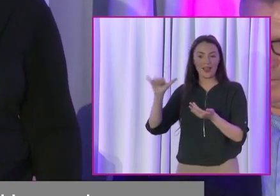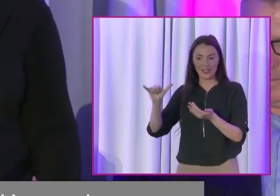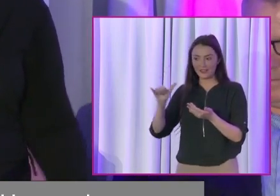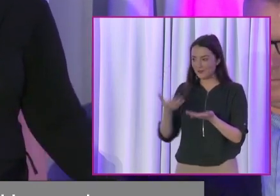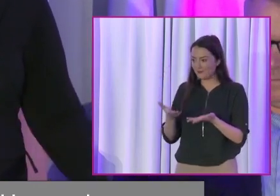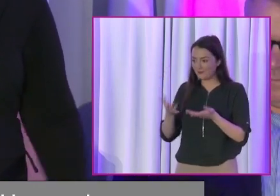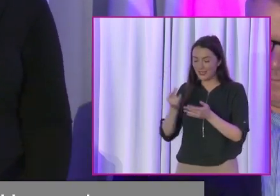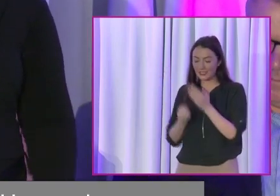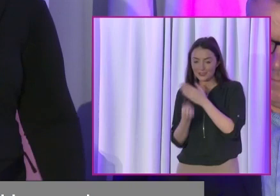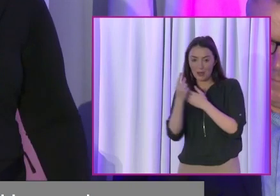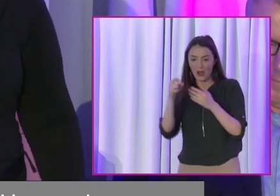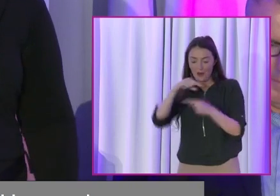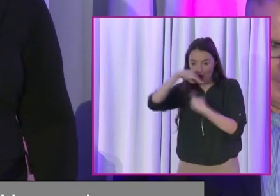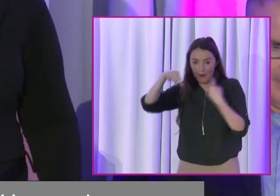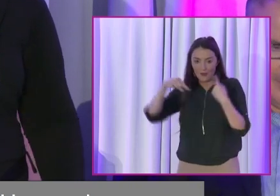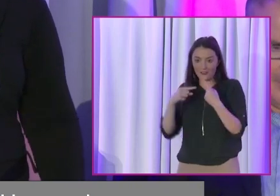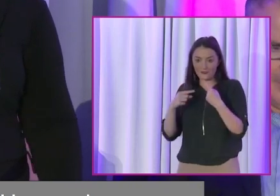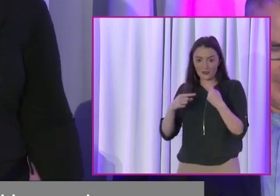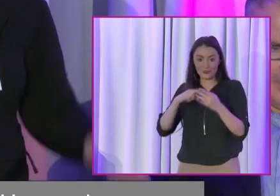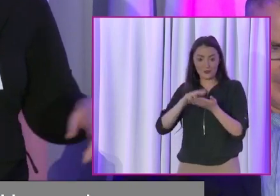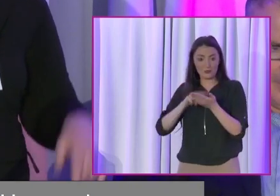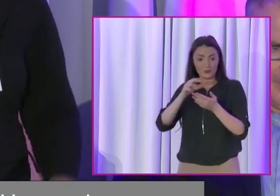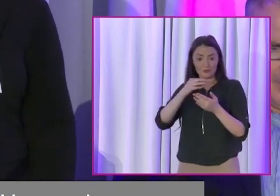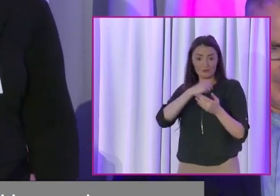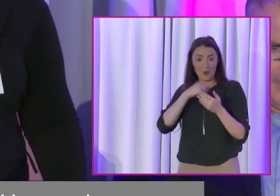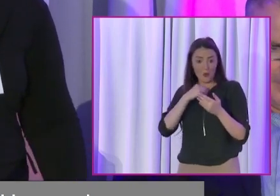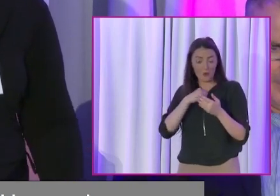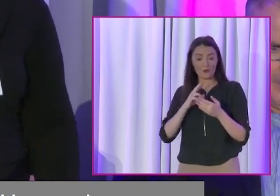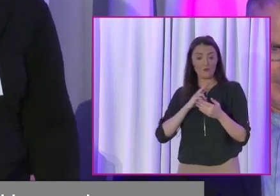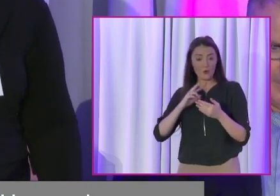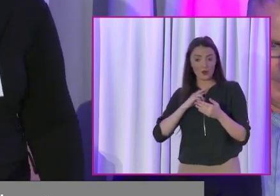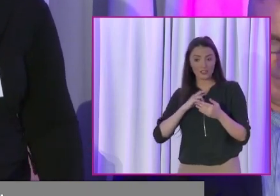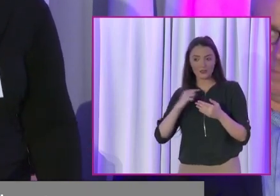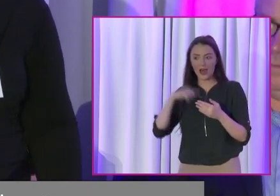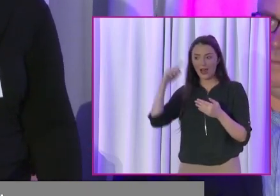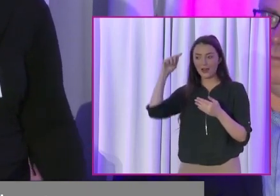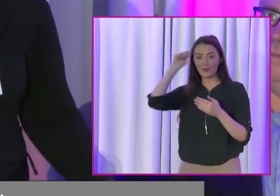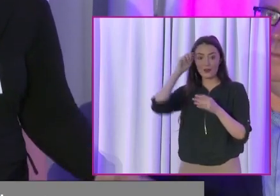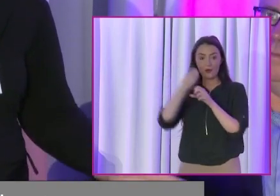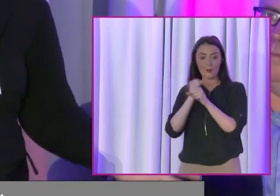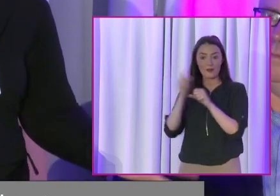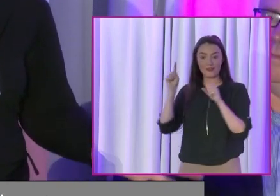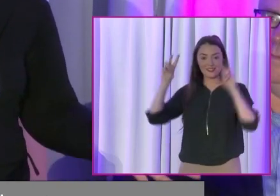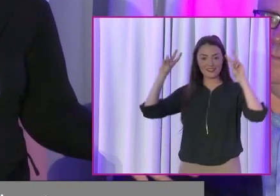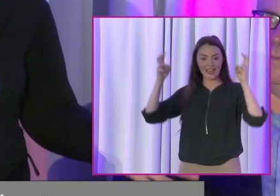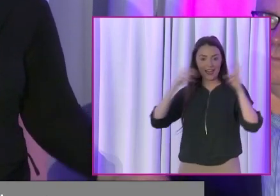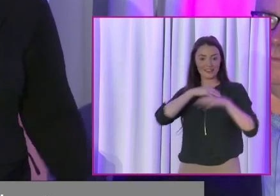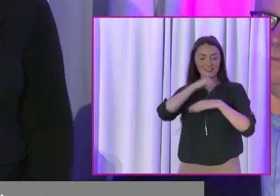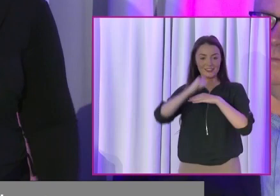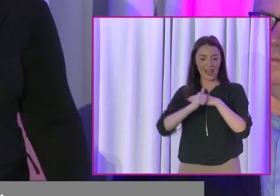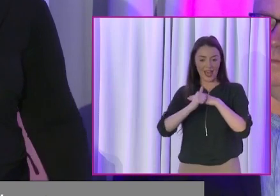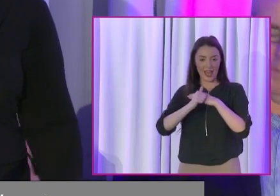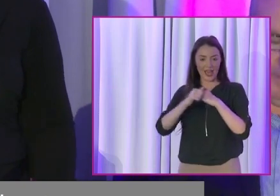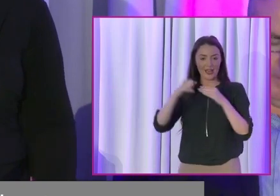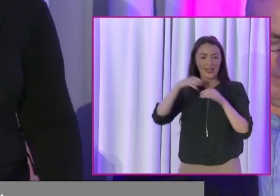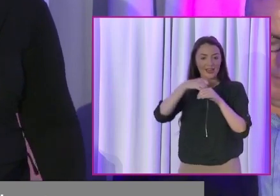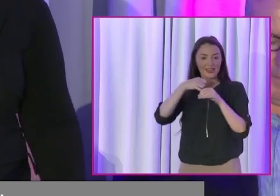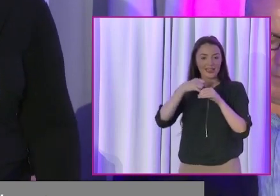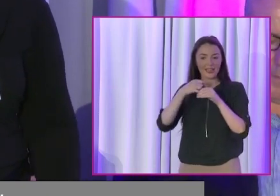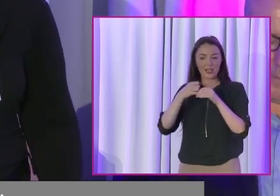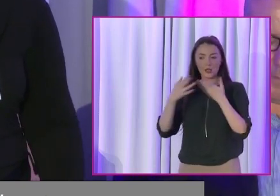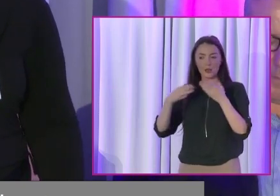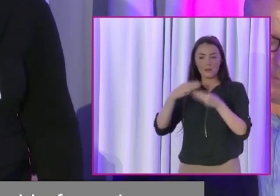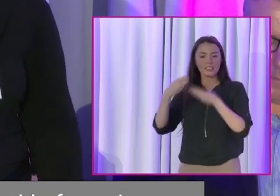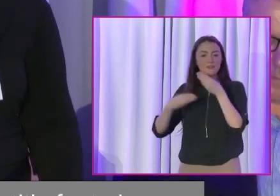use our voice. And I was just going to say that when I thought of the title for today, political participation, I find this fascinating because I think